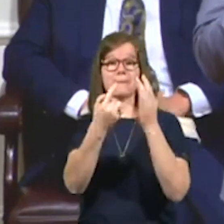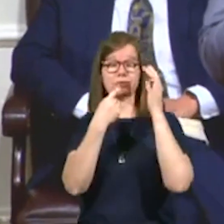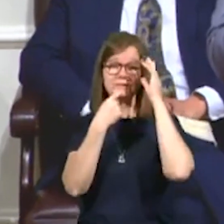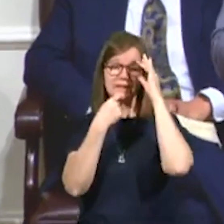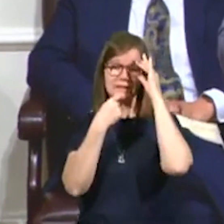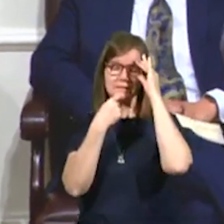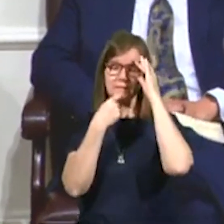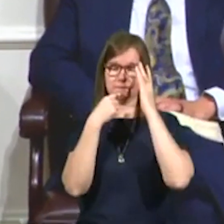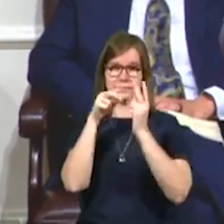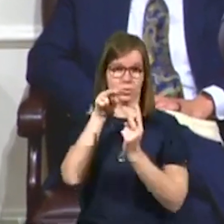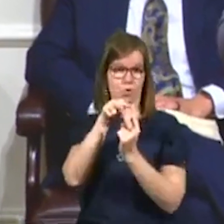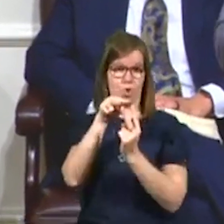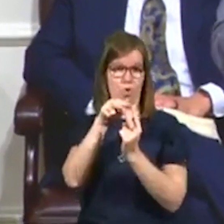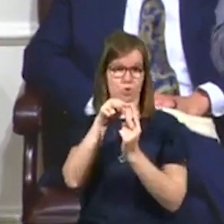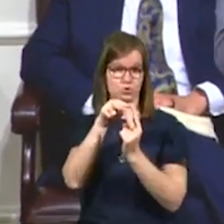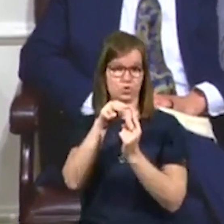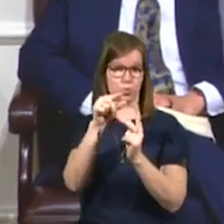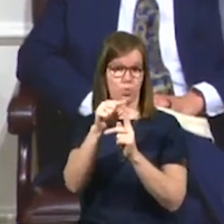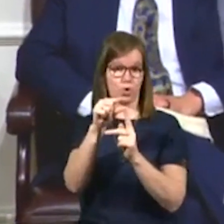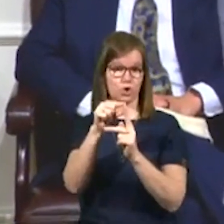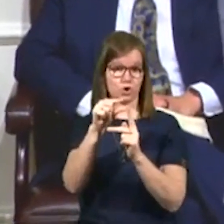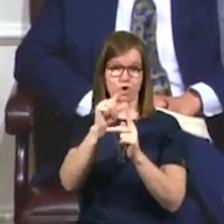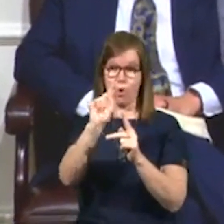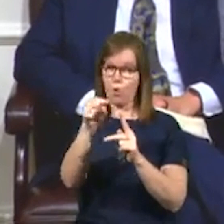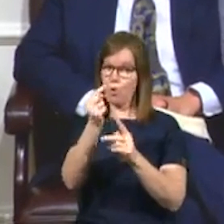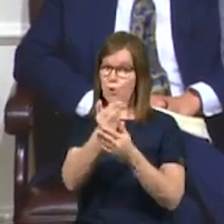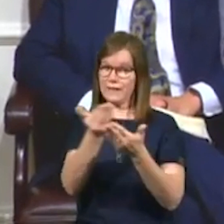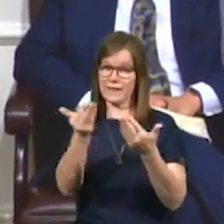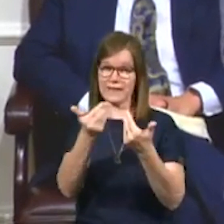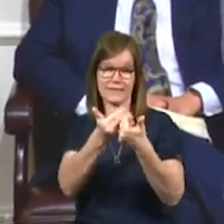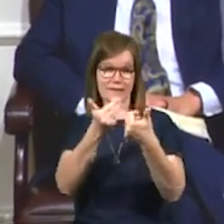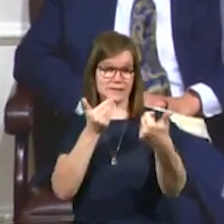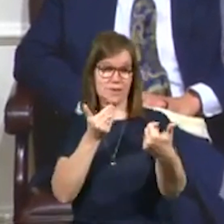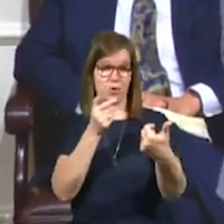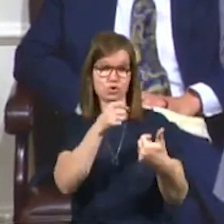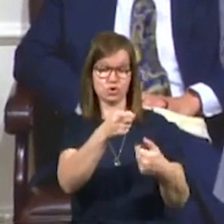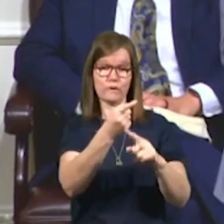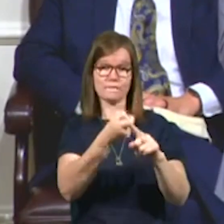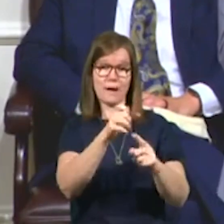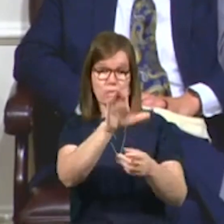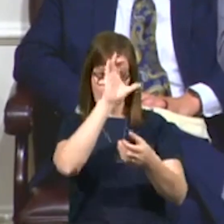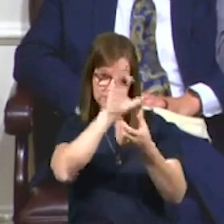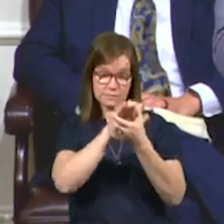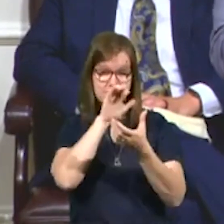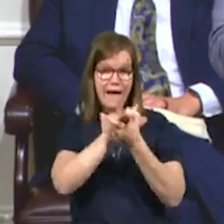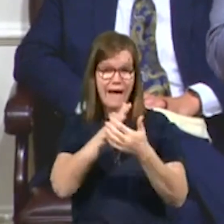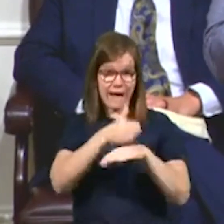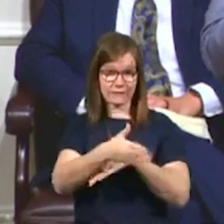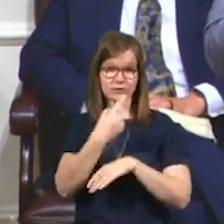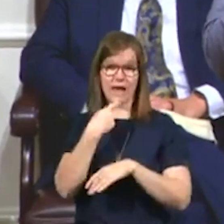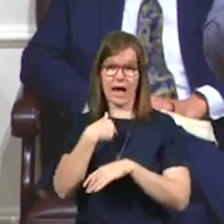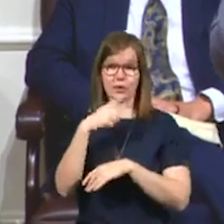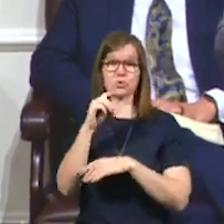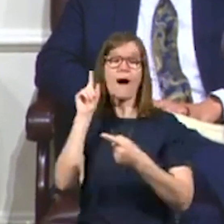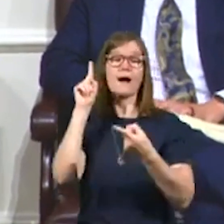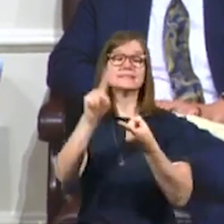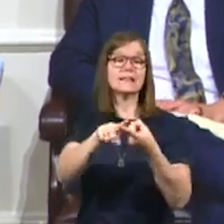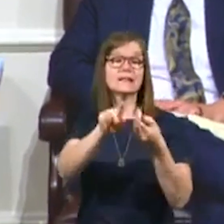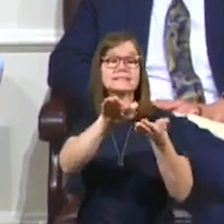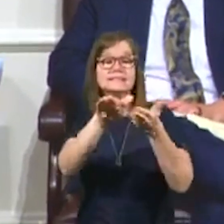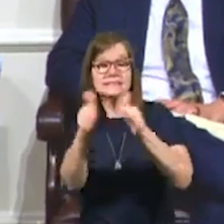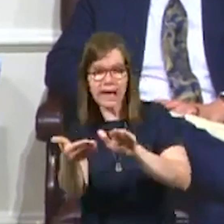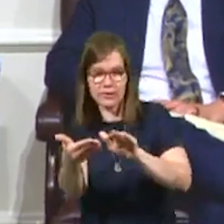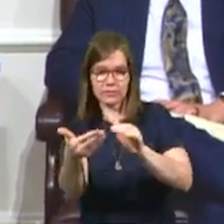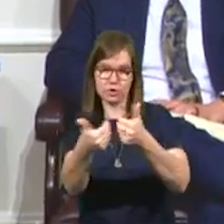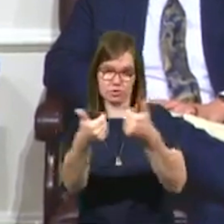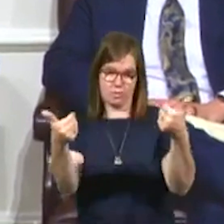that those words, the only thing that separates you from your spouse after you say that is death till death do us part.